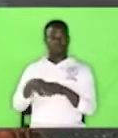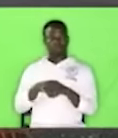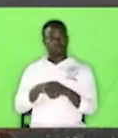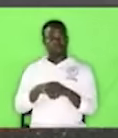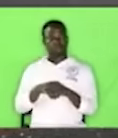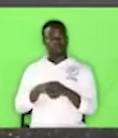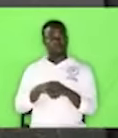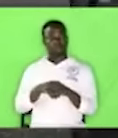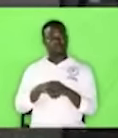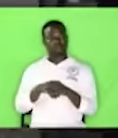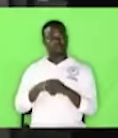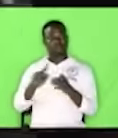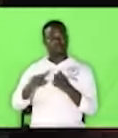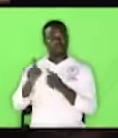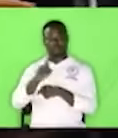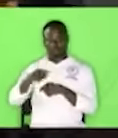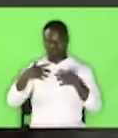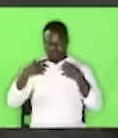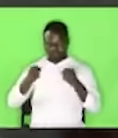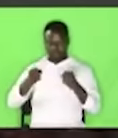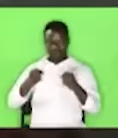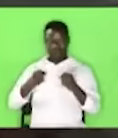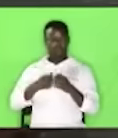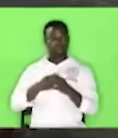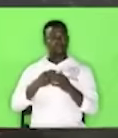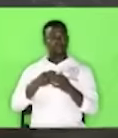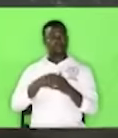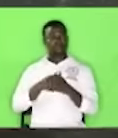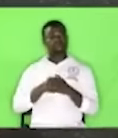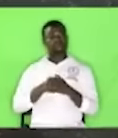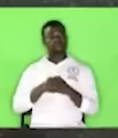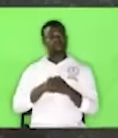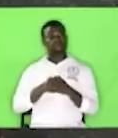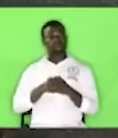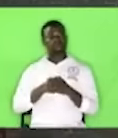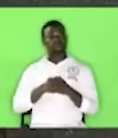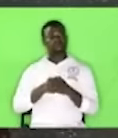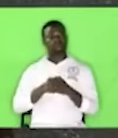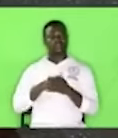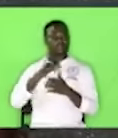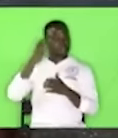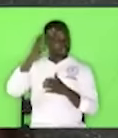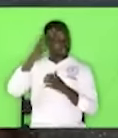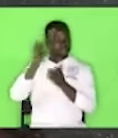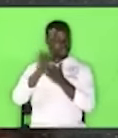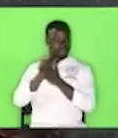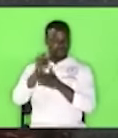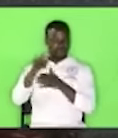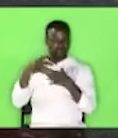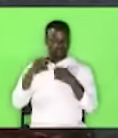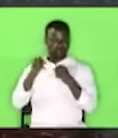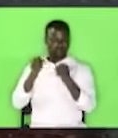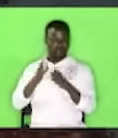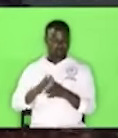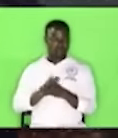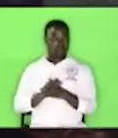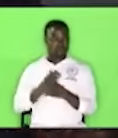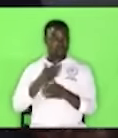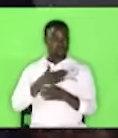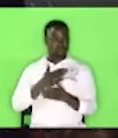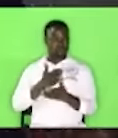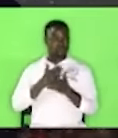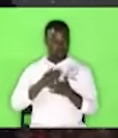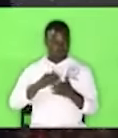today you have to heal me I have heard that you are the healer I will need this stomach for the